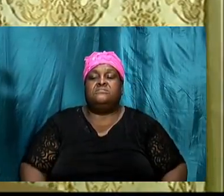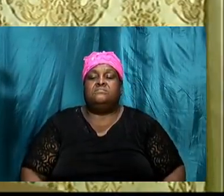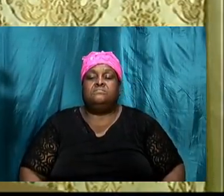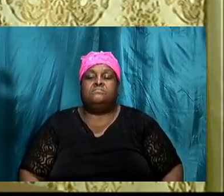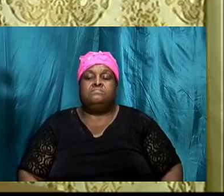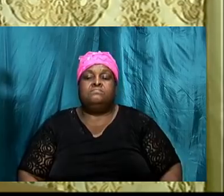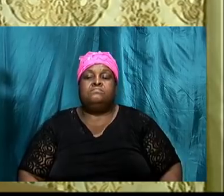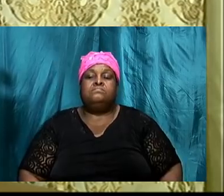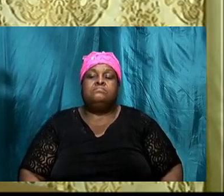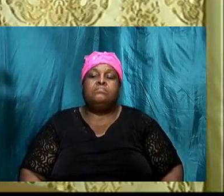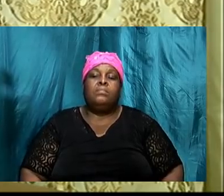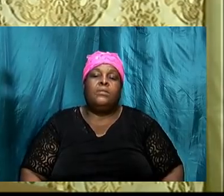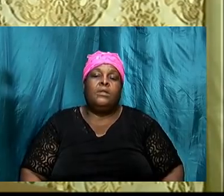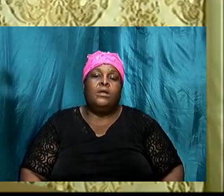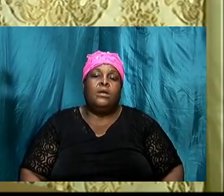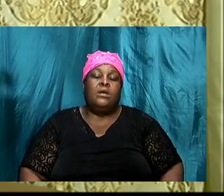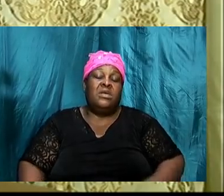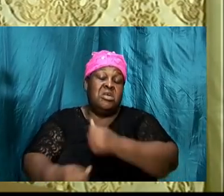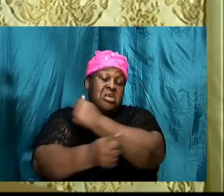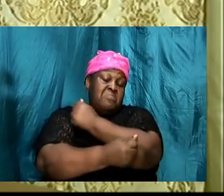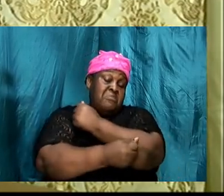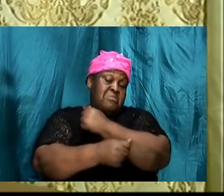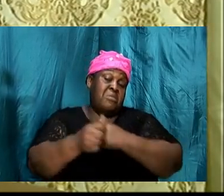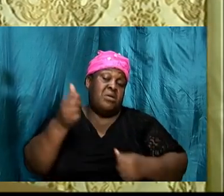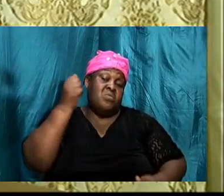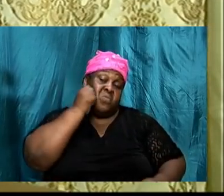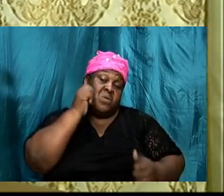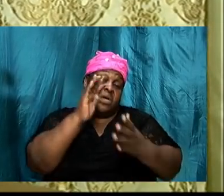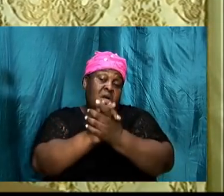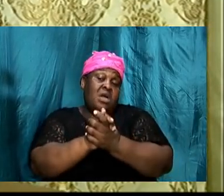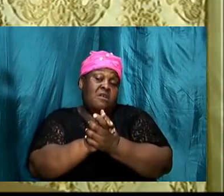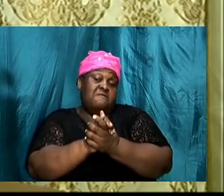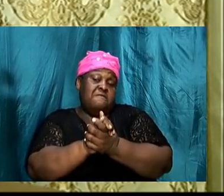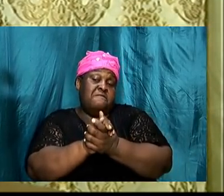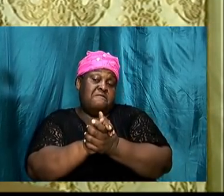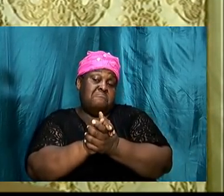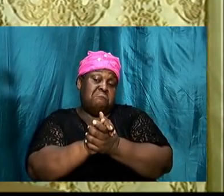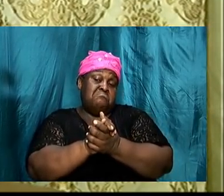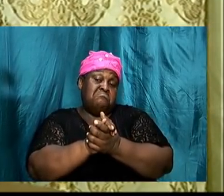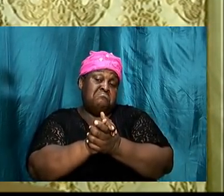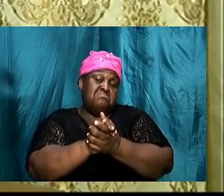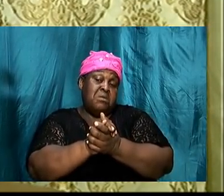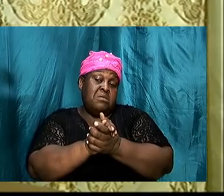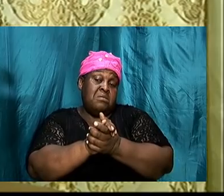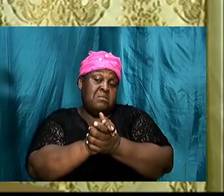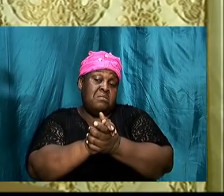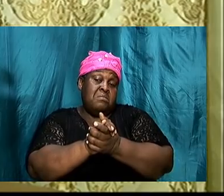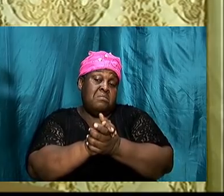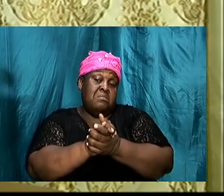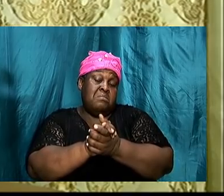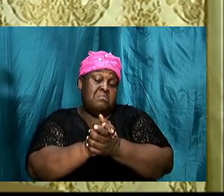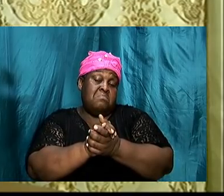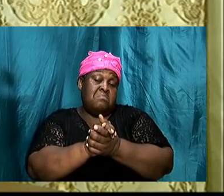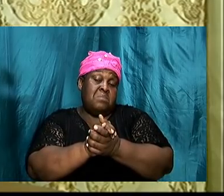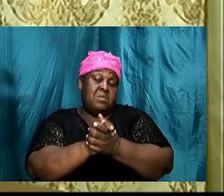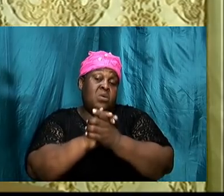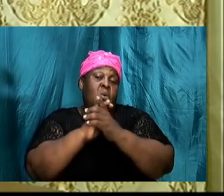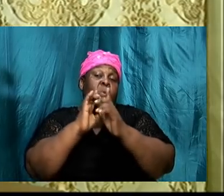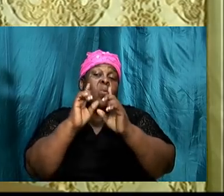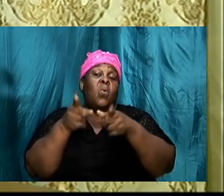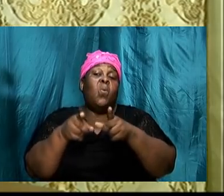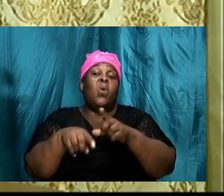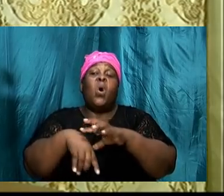So Abraham and his wife, I put it to us based on these passages that Abraham and his wife went